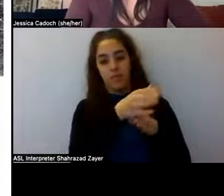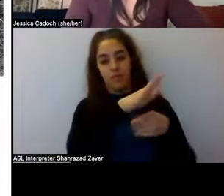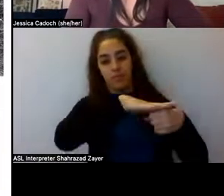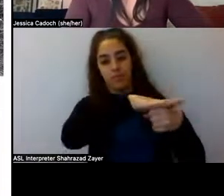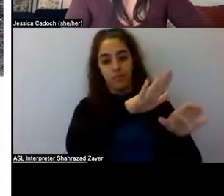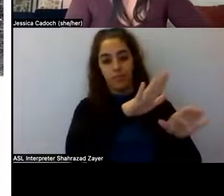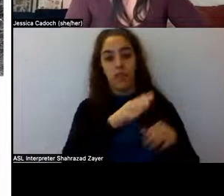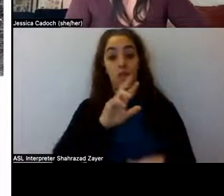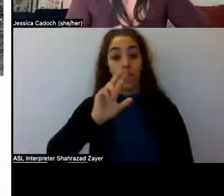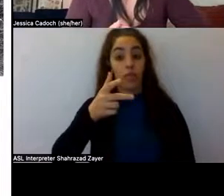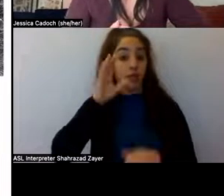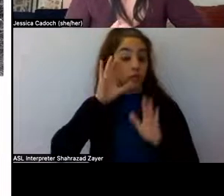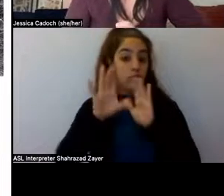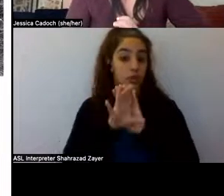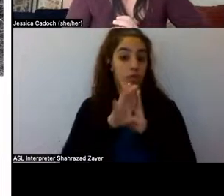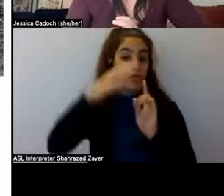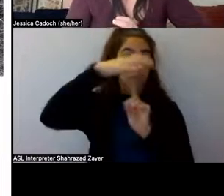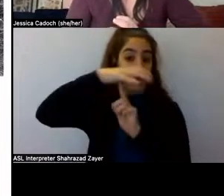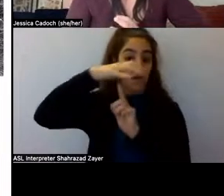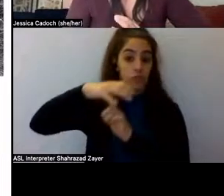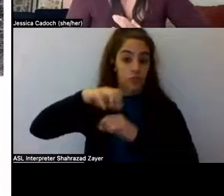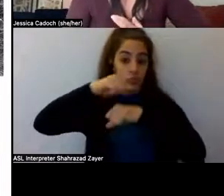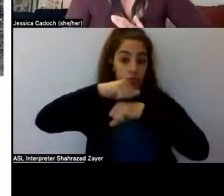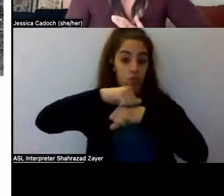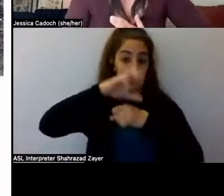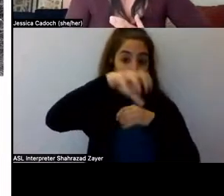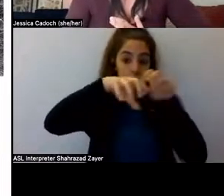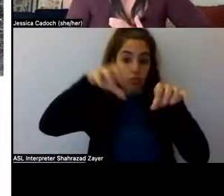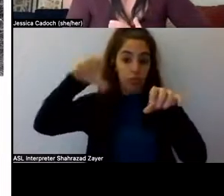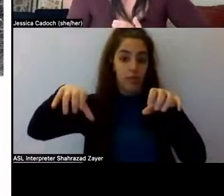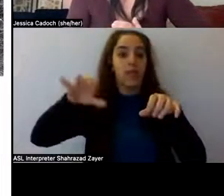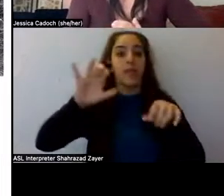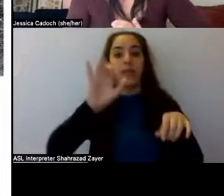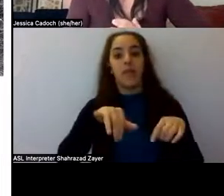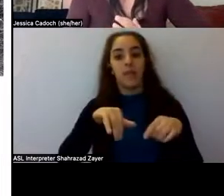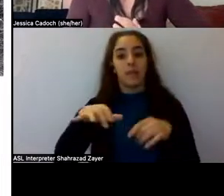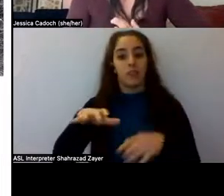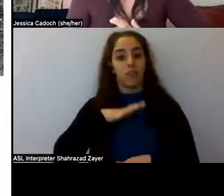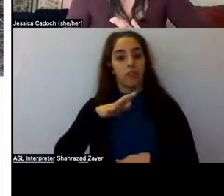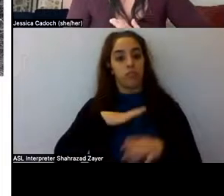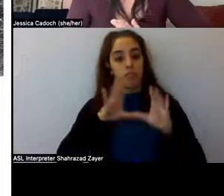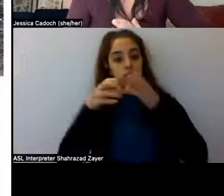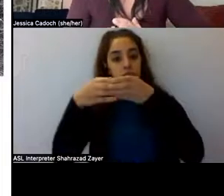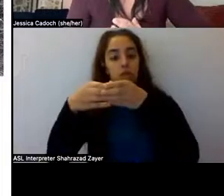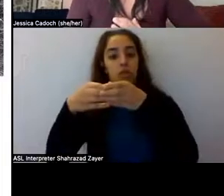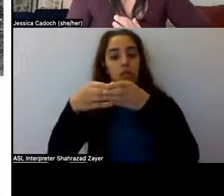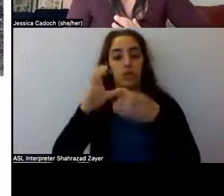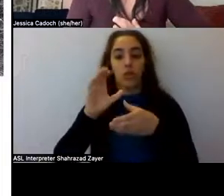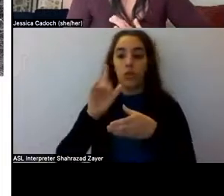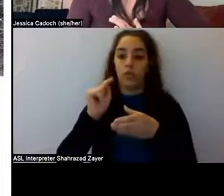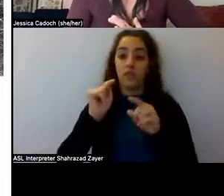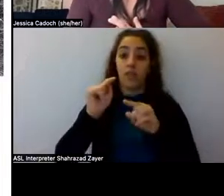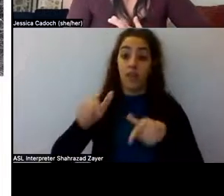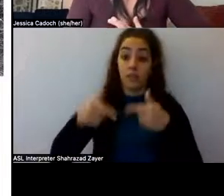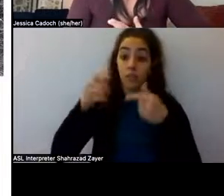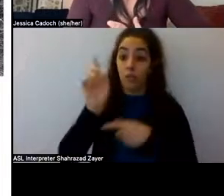archeological mushroom stones, which indicate that a sophisticated, uh, mushroom cult existed in Guatemala. And we now know